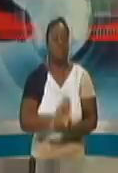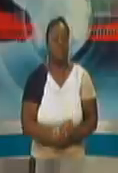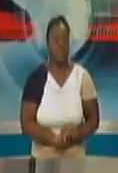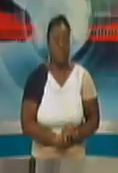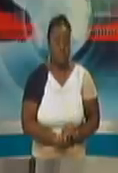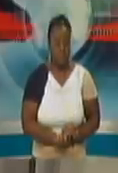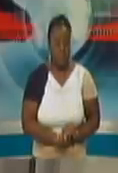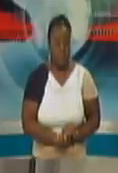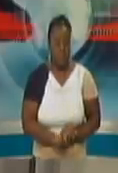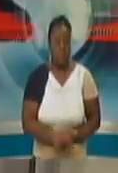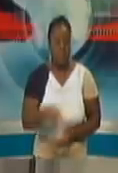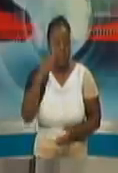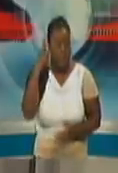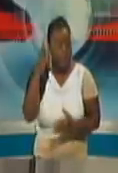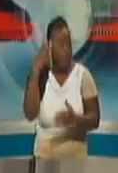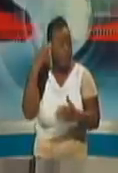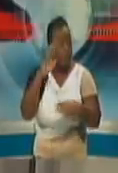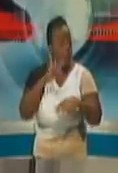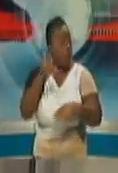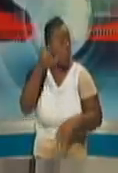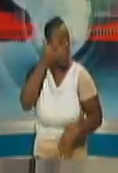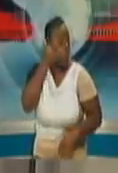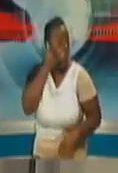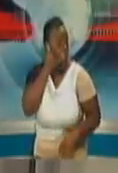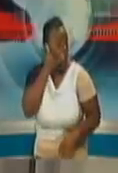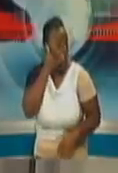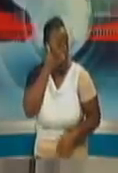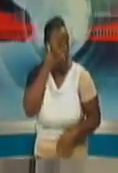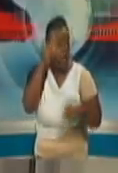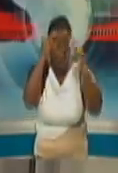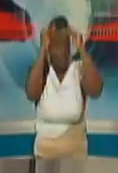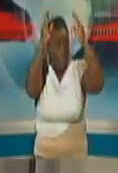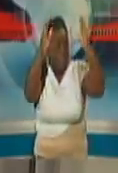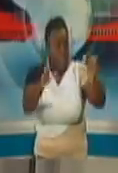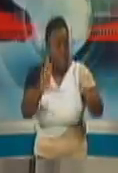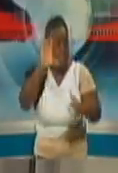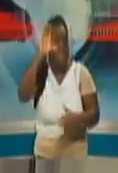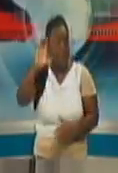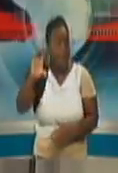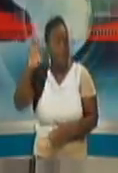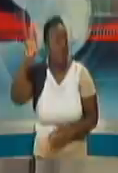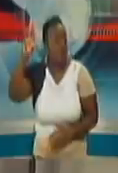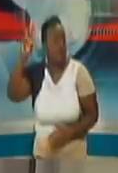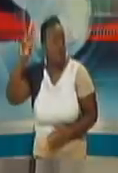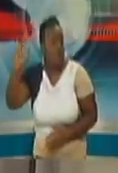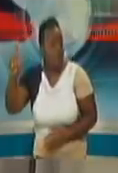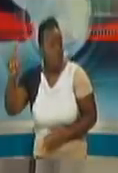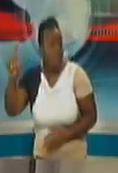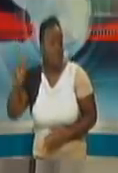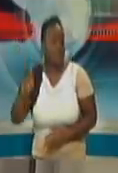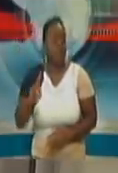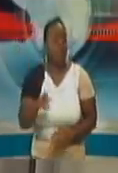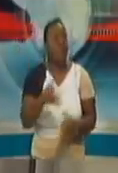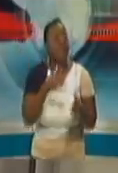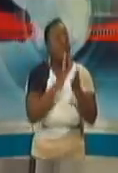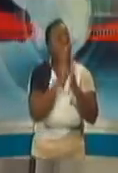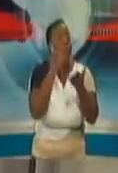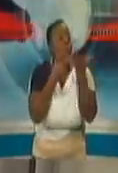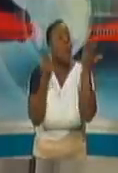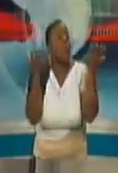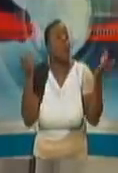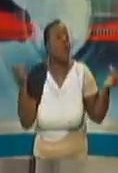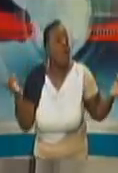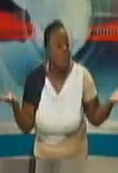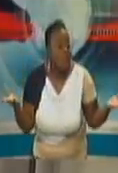I immediately called Minister Camille Robinson-Regis to address that issue. So my office is